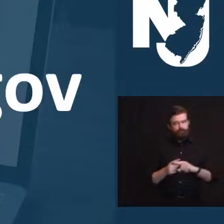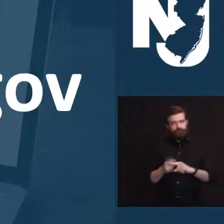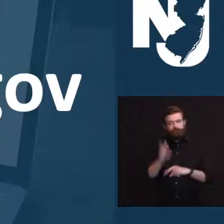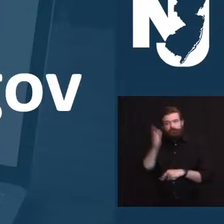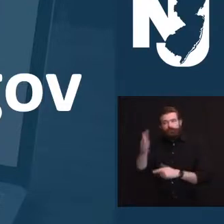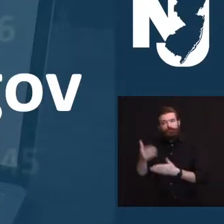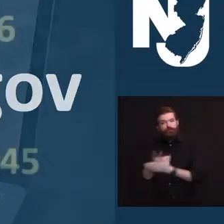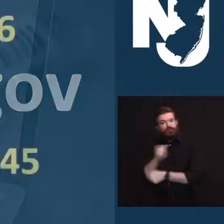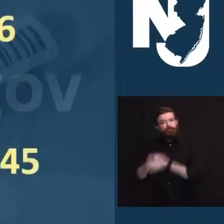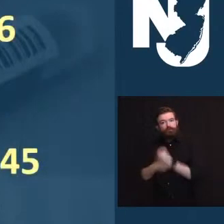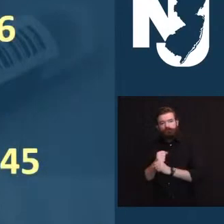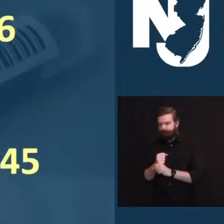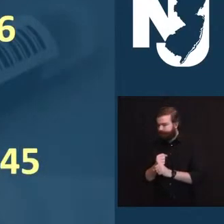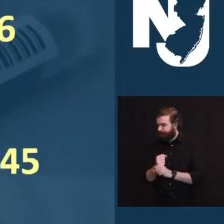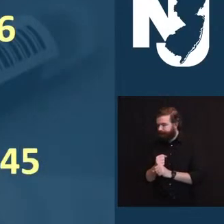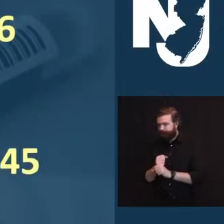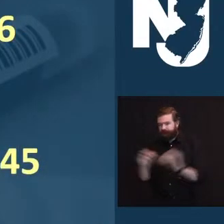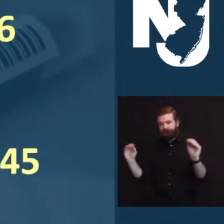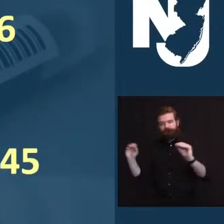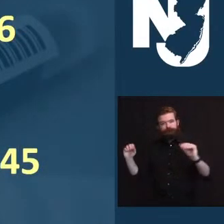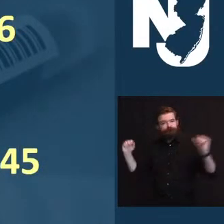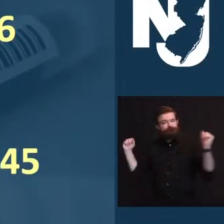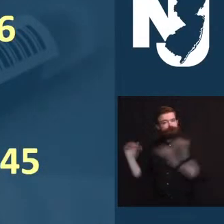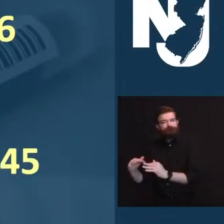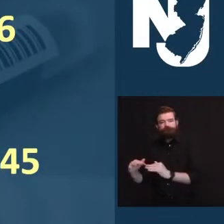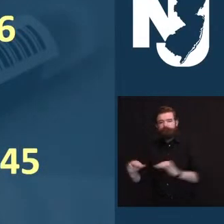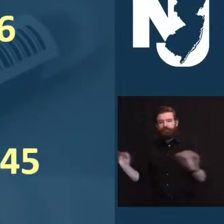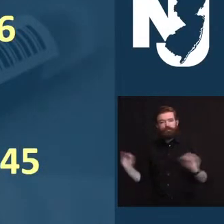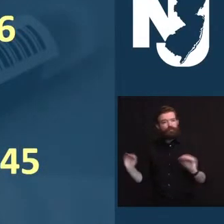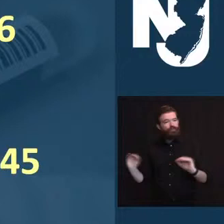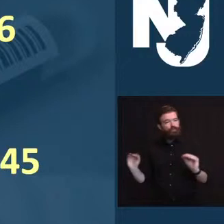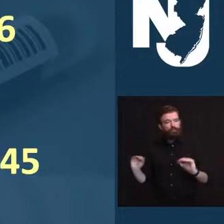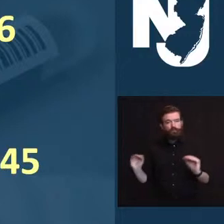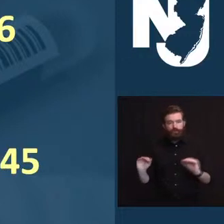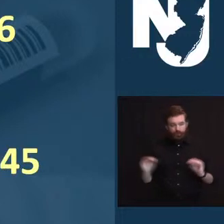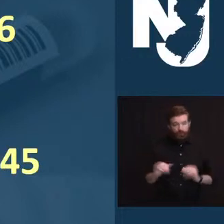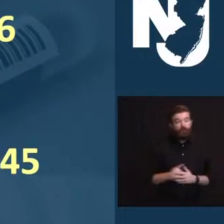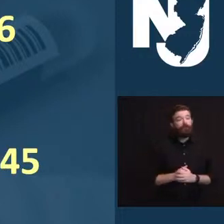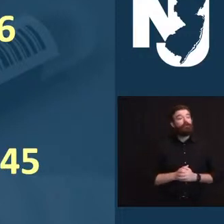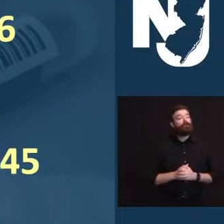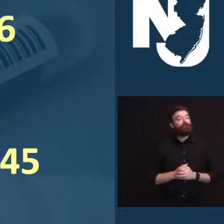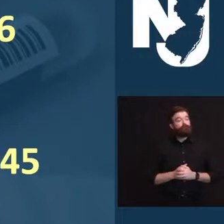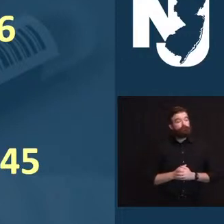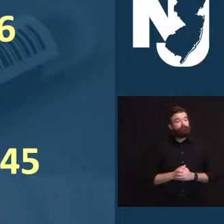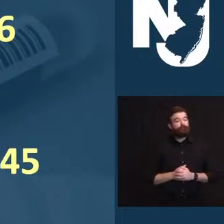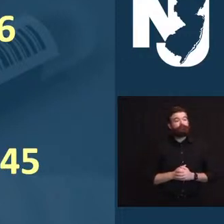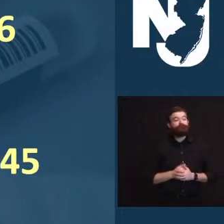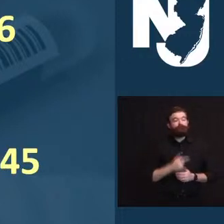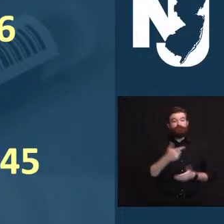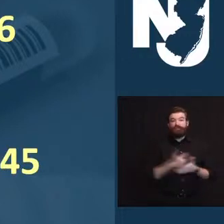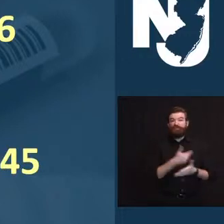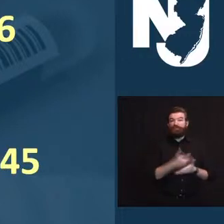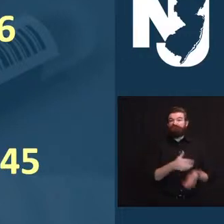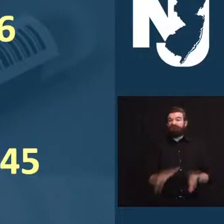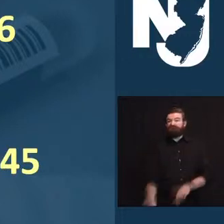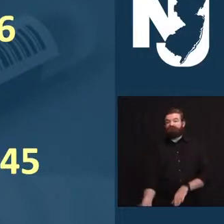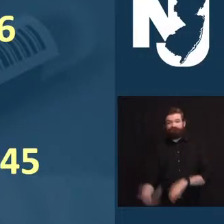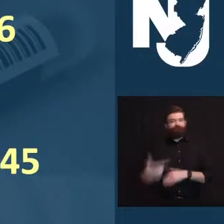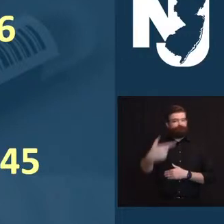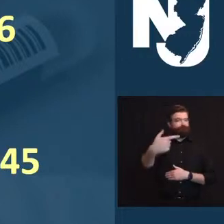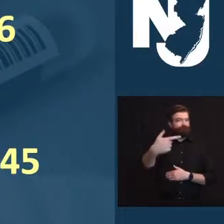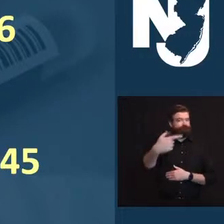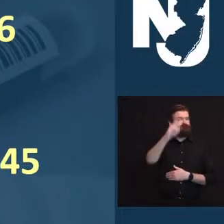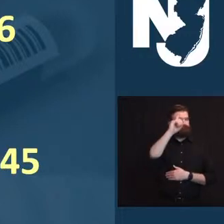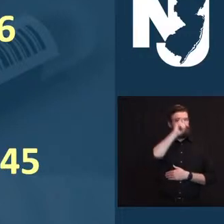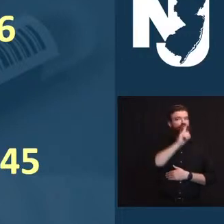Today, we are reporting an additional, with a very heavy heart, 21 confirmed COVID-related deaths for a statewide total